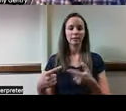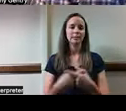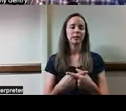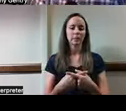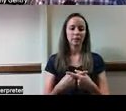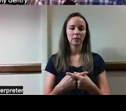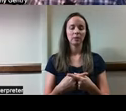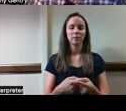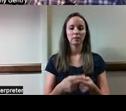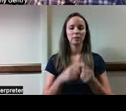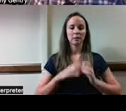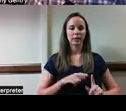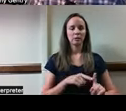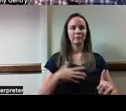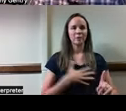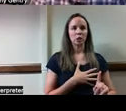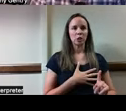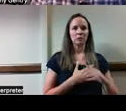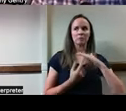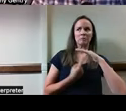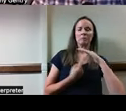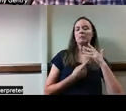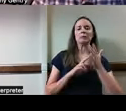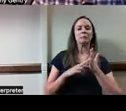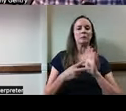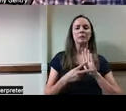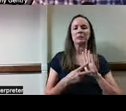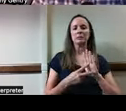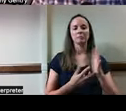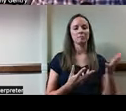The client's fear of social isolation may outweigh the benefits of autonomy.